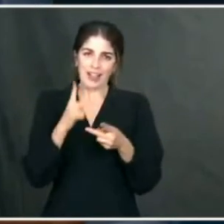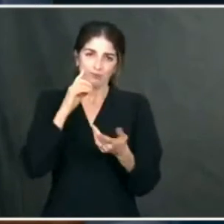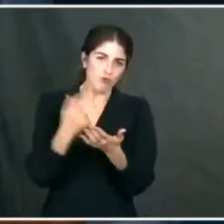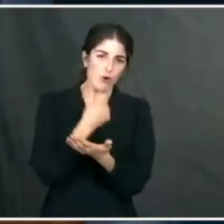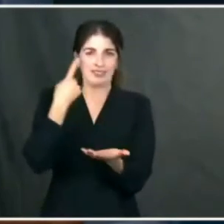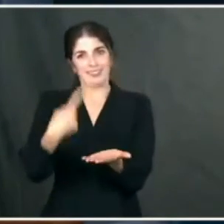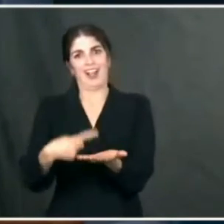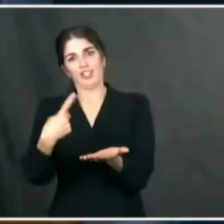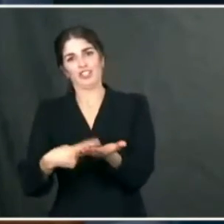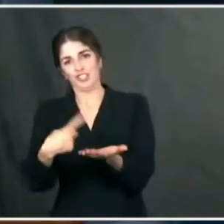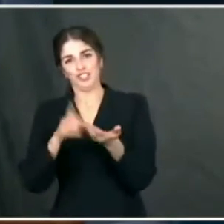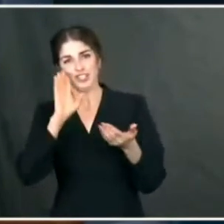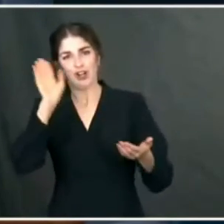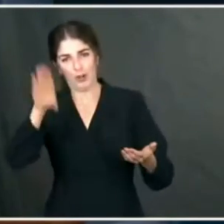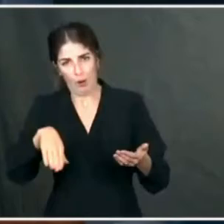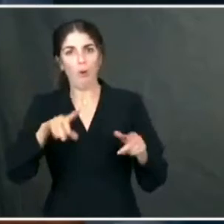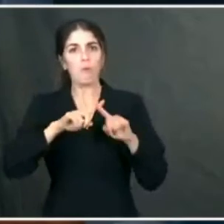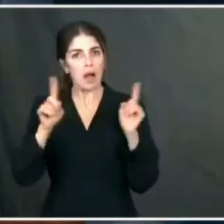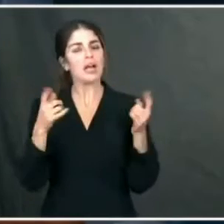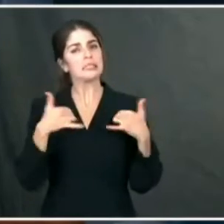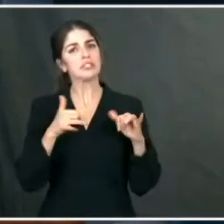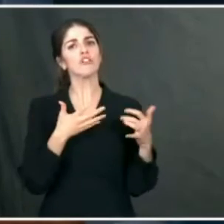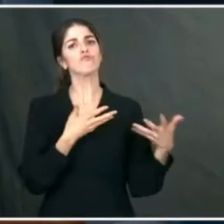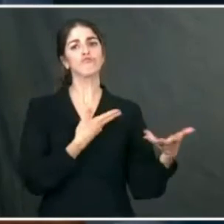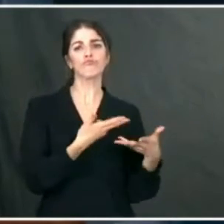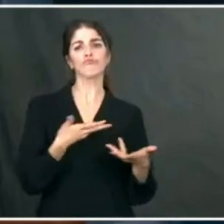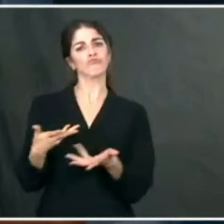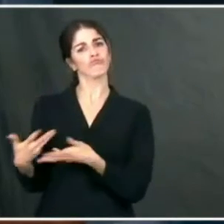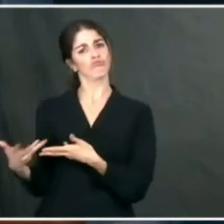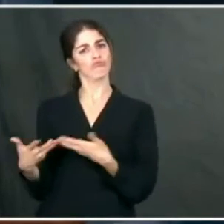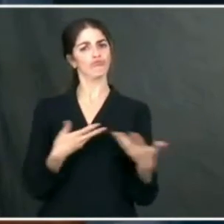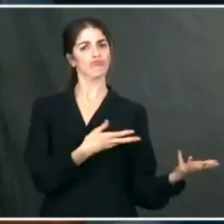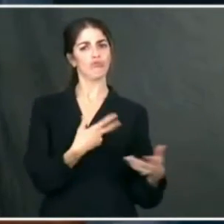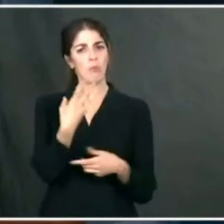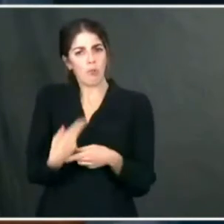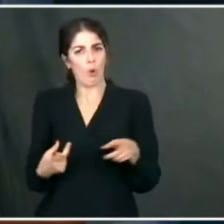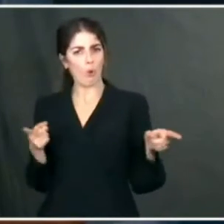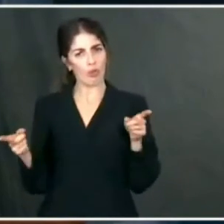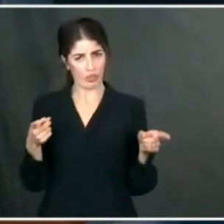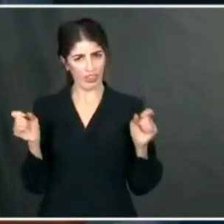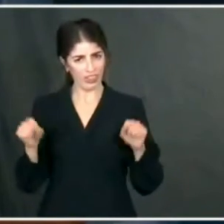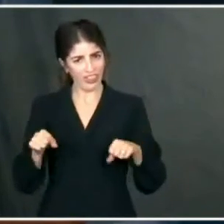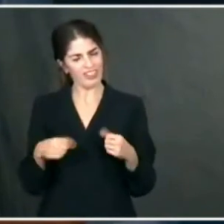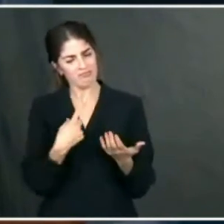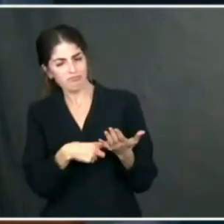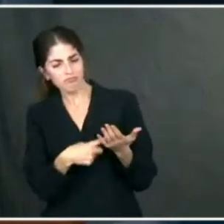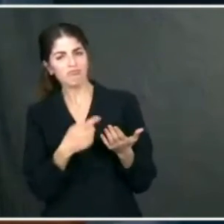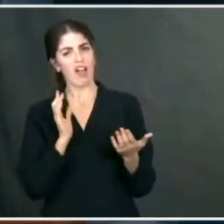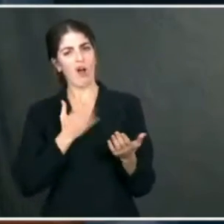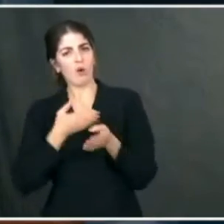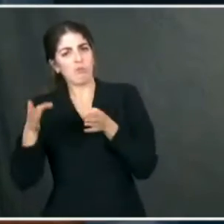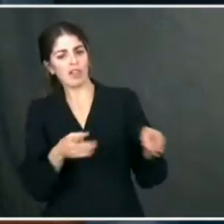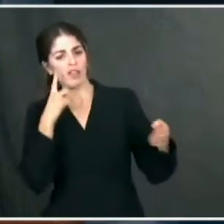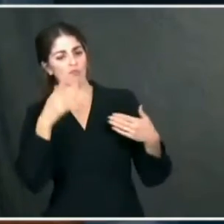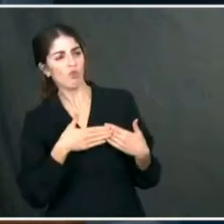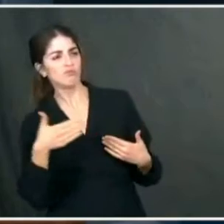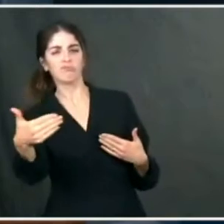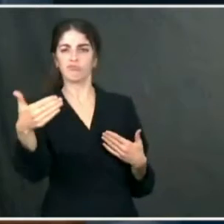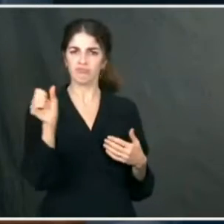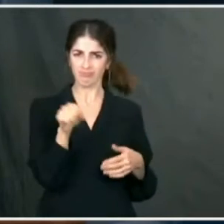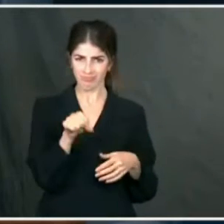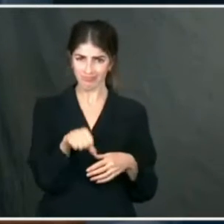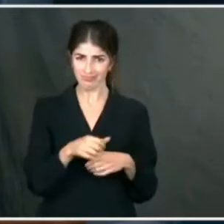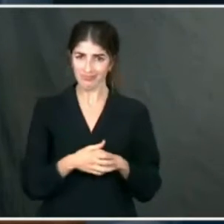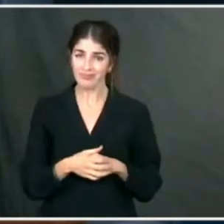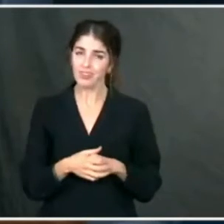specifics of the bill, but they did. He did have an opportunity to talk about his agenda and working together on his agenda moving